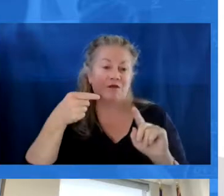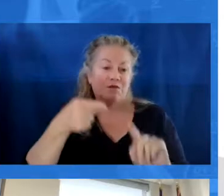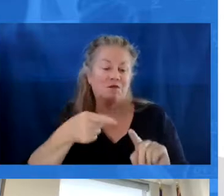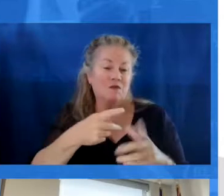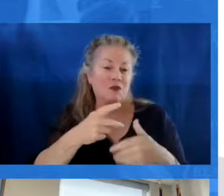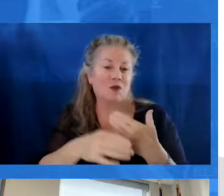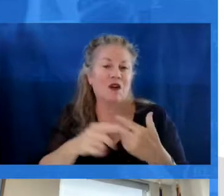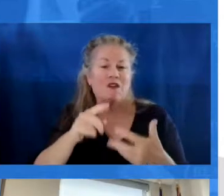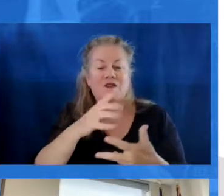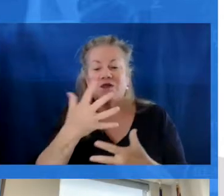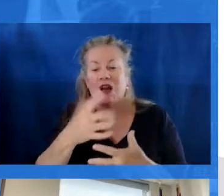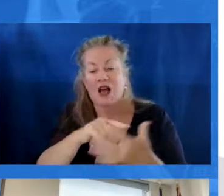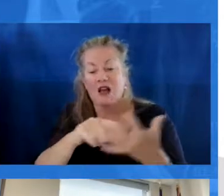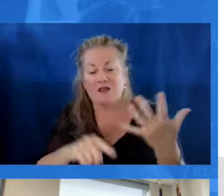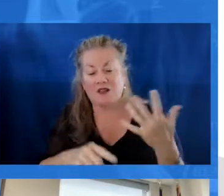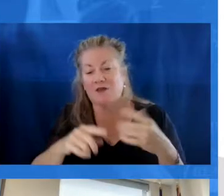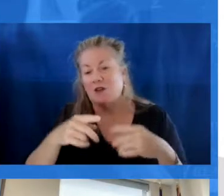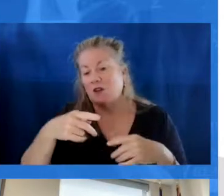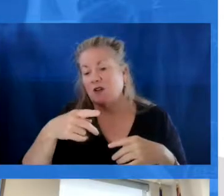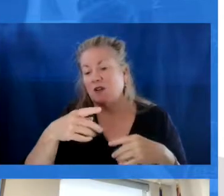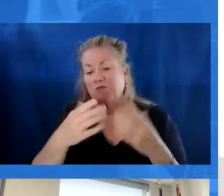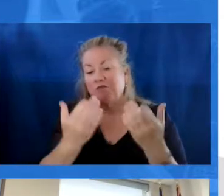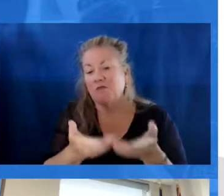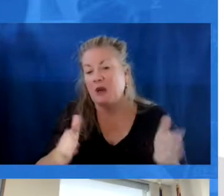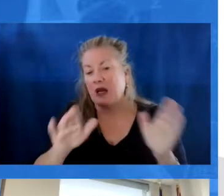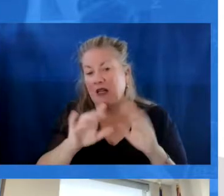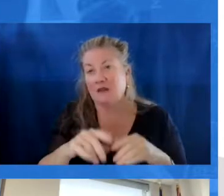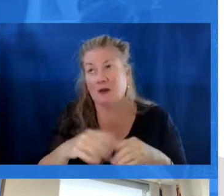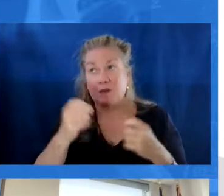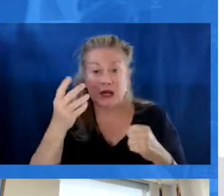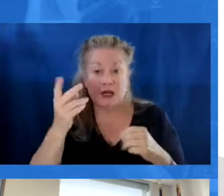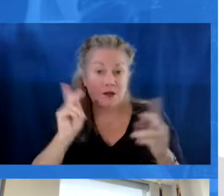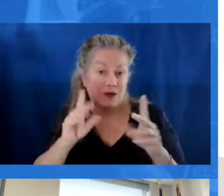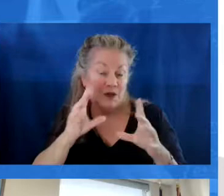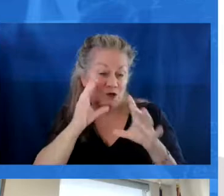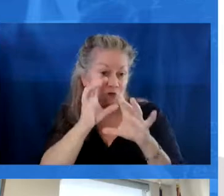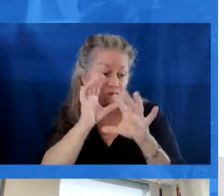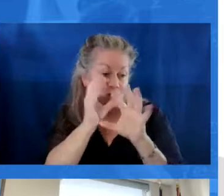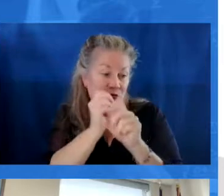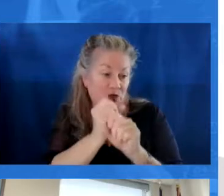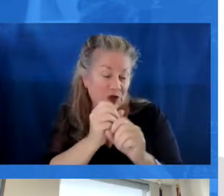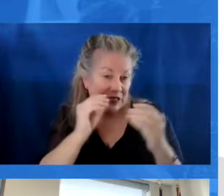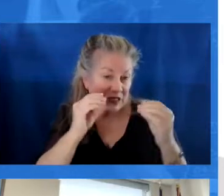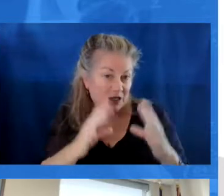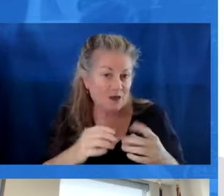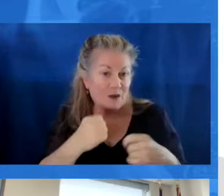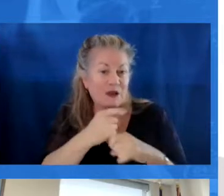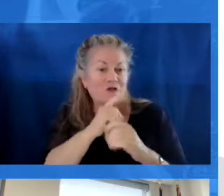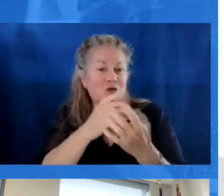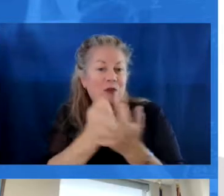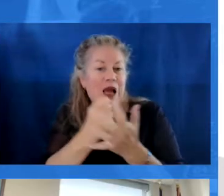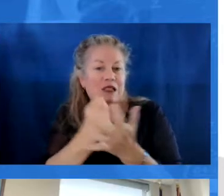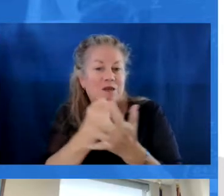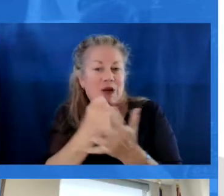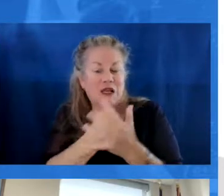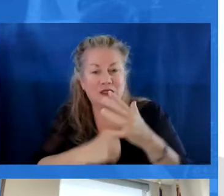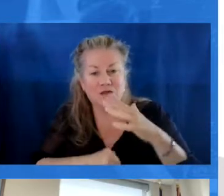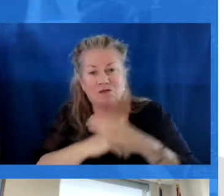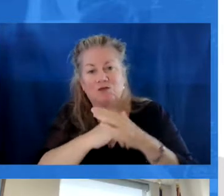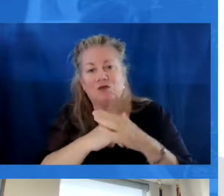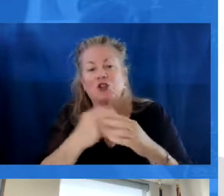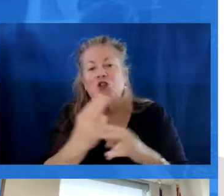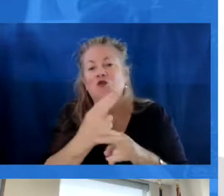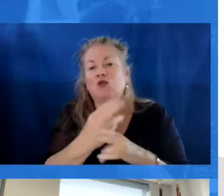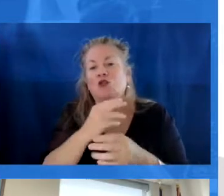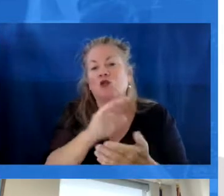we want to address five different buckets. We know that there are lots of people who might be interested in becoming a teacher, and we want to ensure that we are maximizing